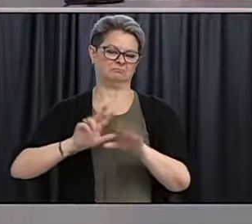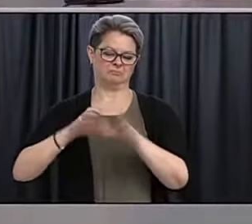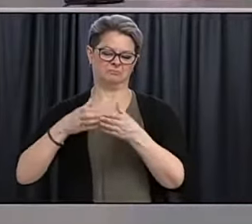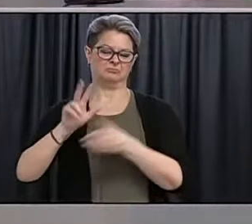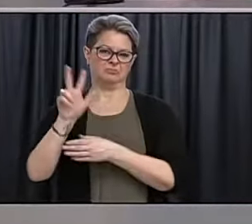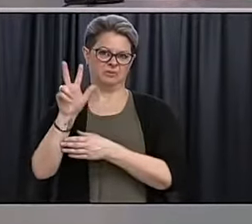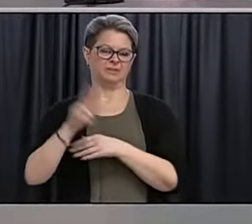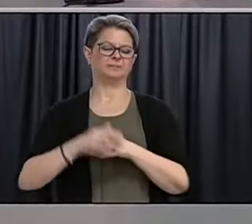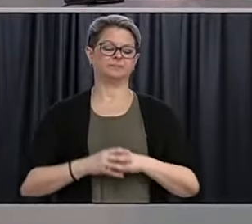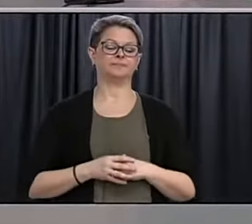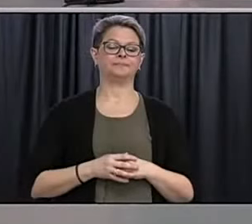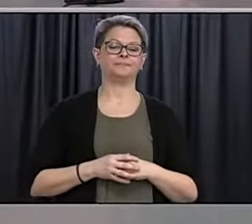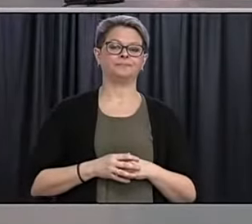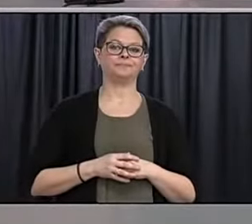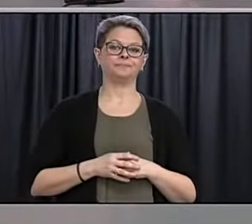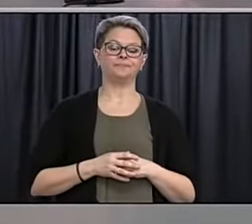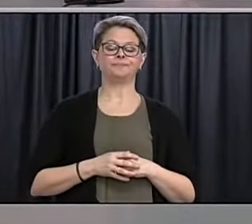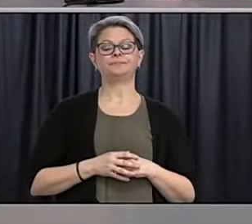Okay.